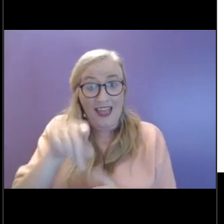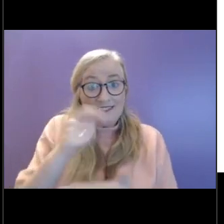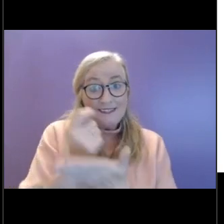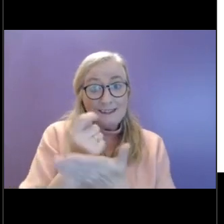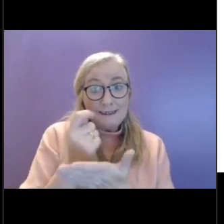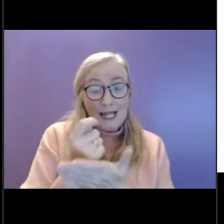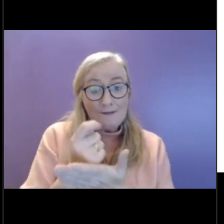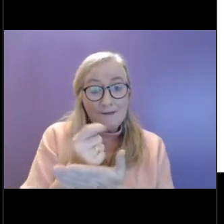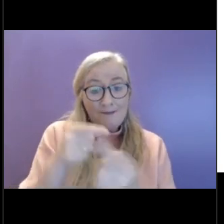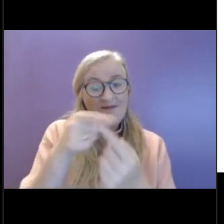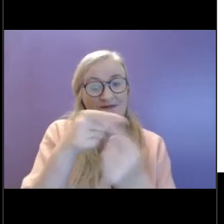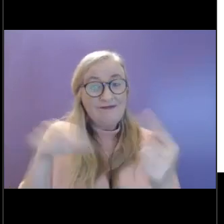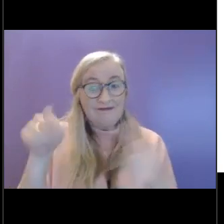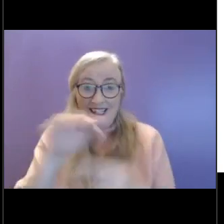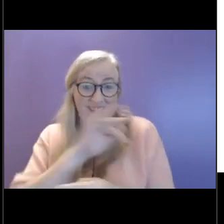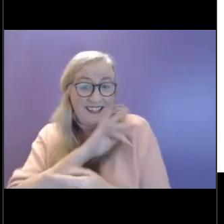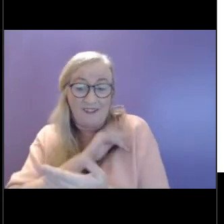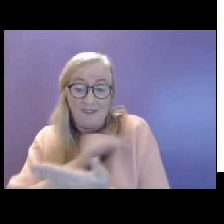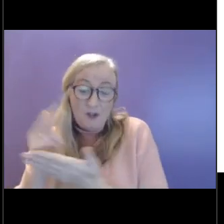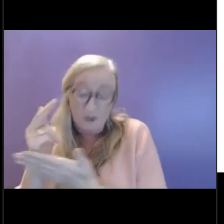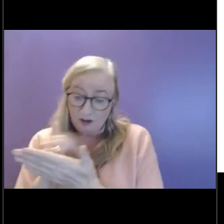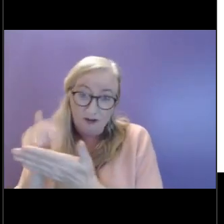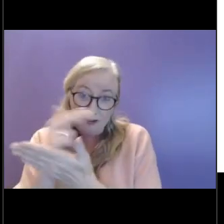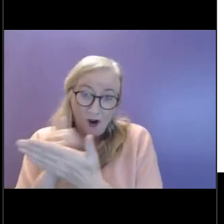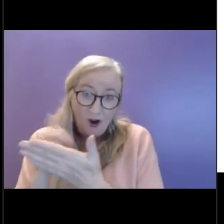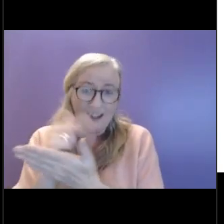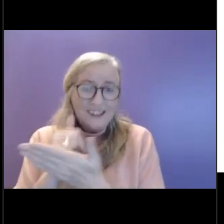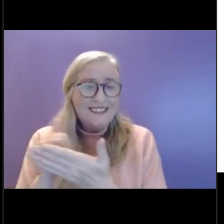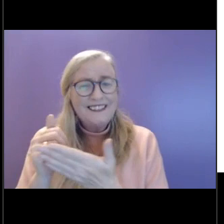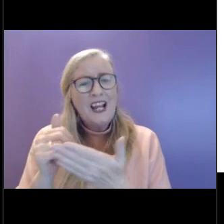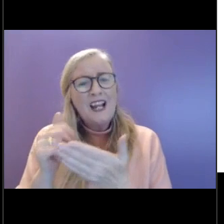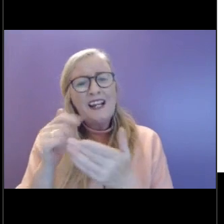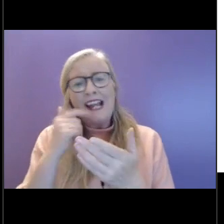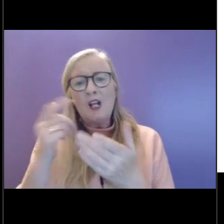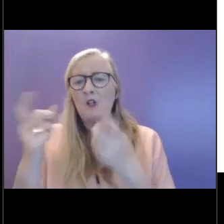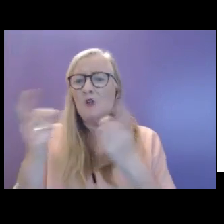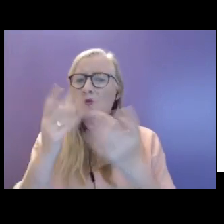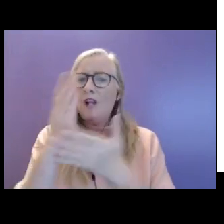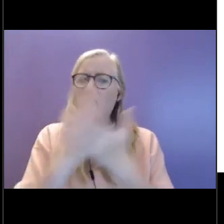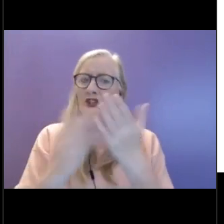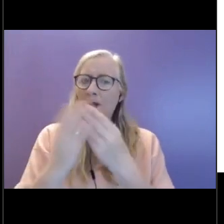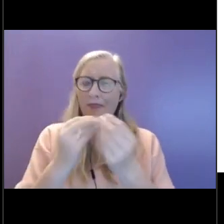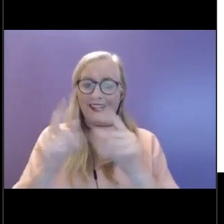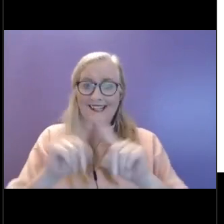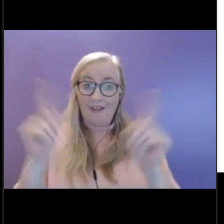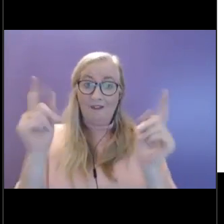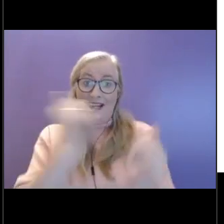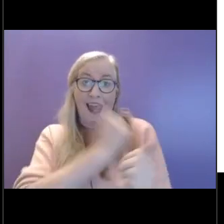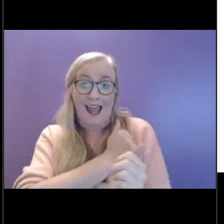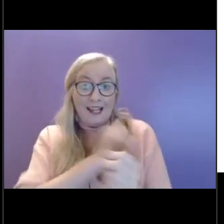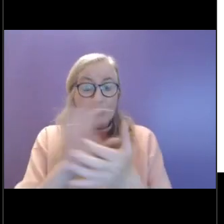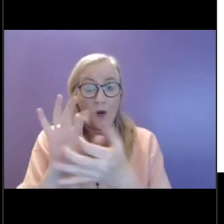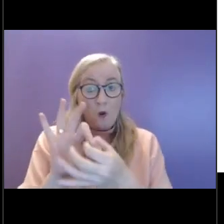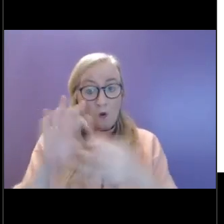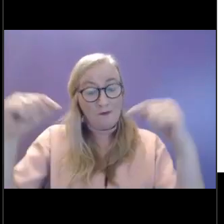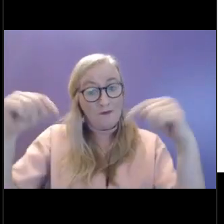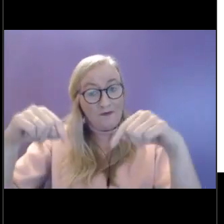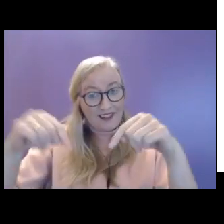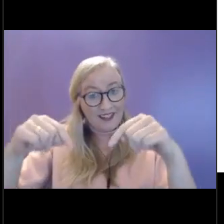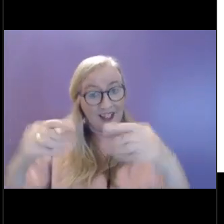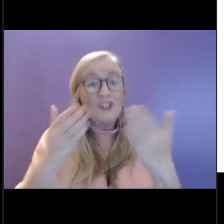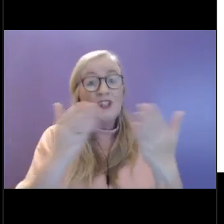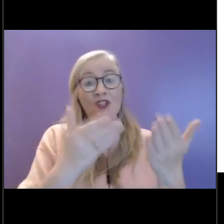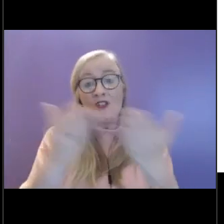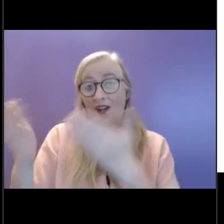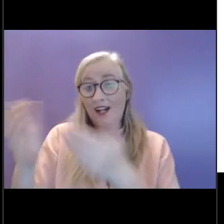just some drawing or do something that kind of makes us something that adds a bit of difference to maybe just work at home. I'm going to hand you up to